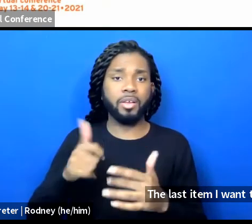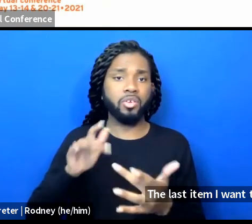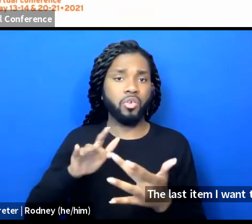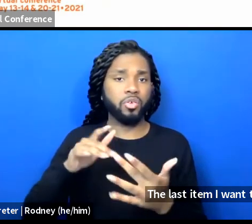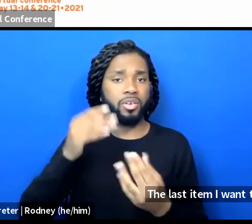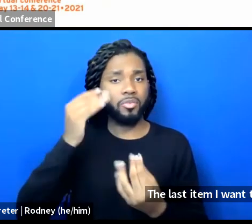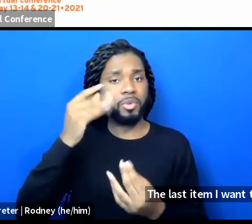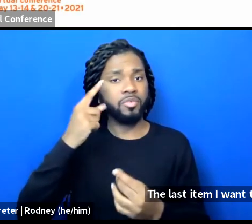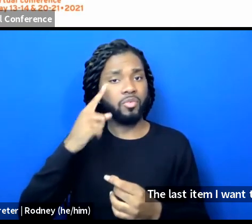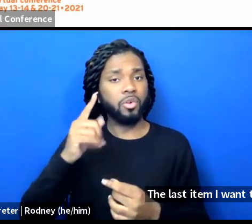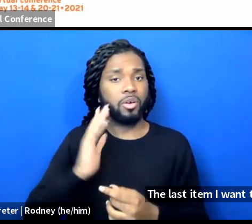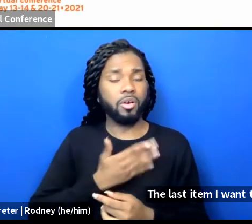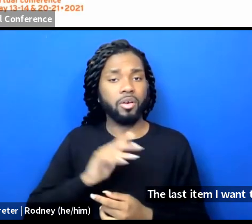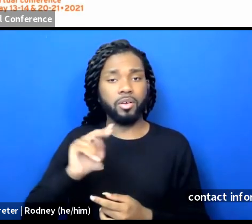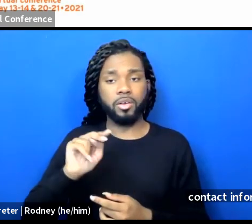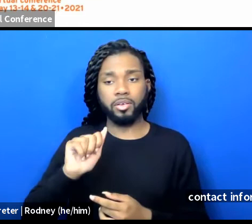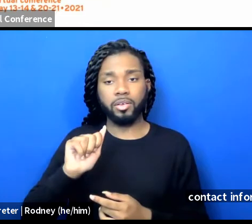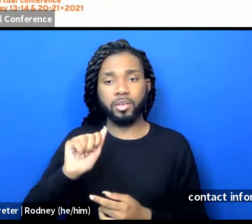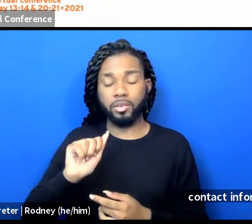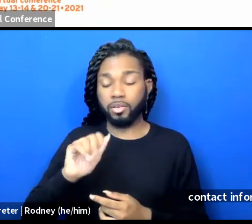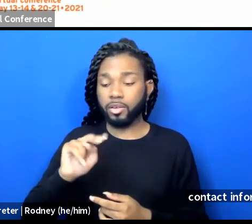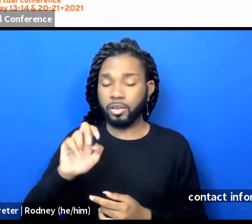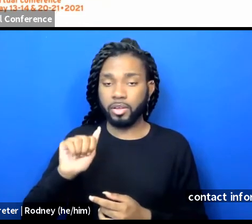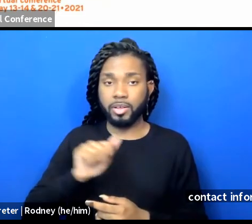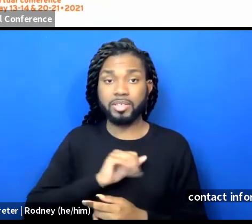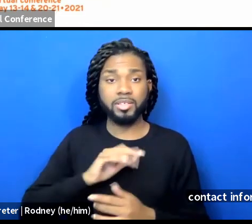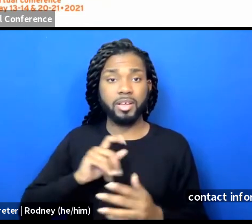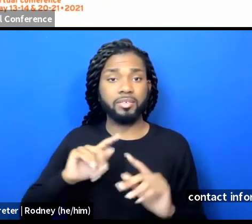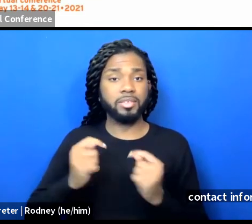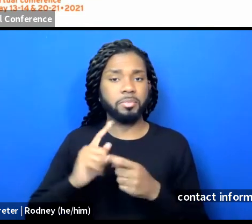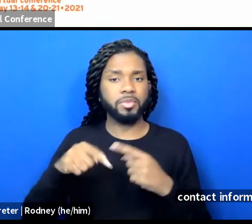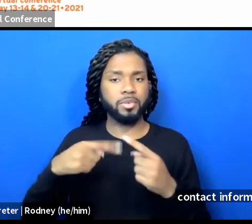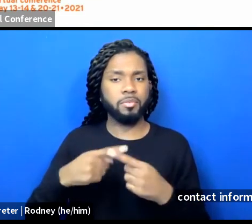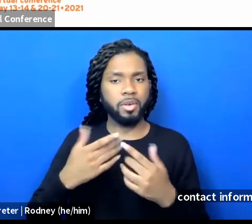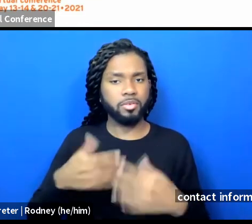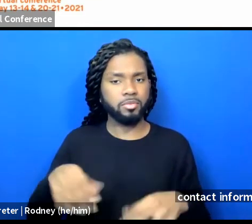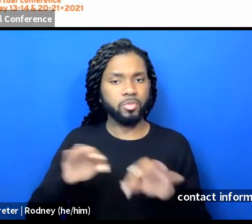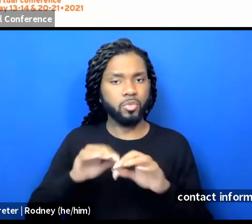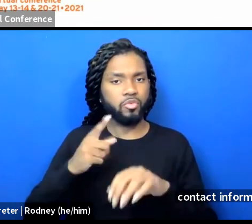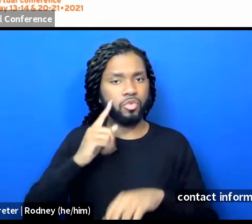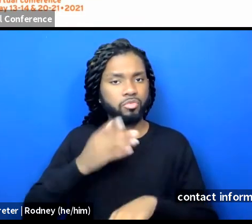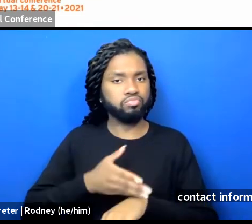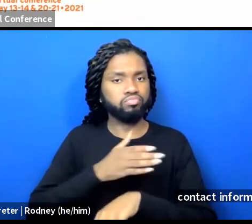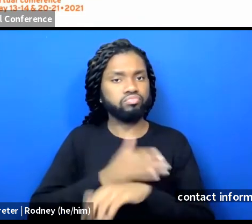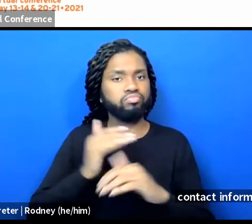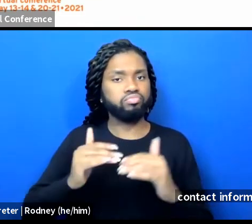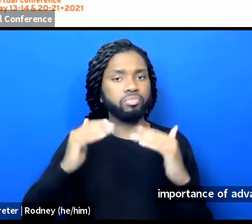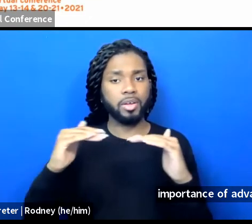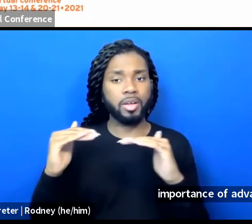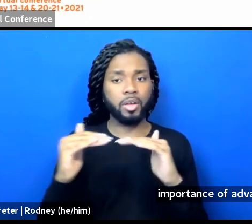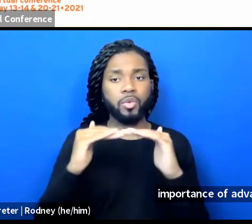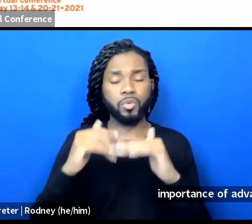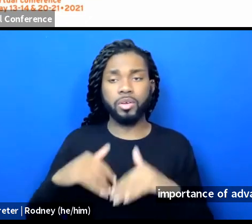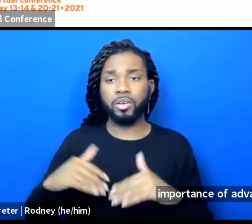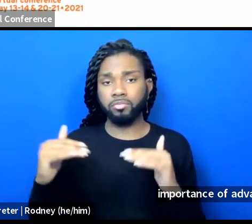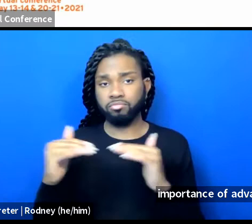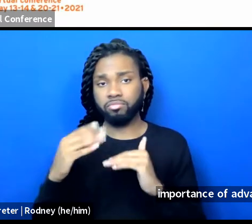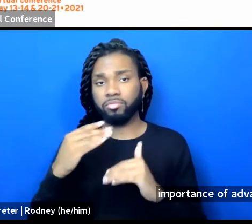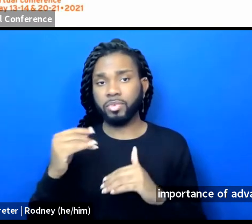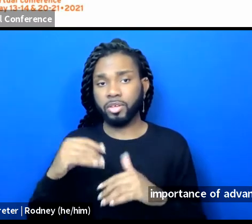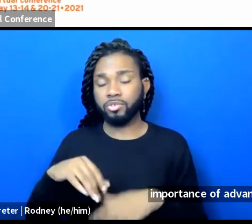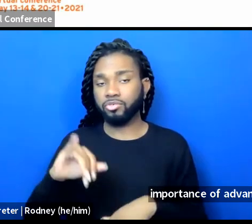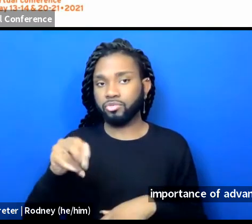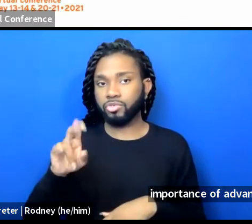NEA staff team is the importance of advancing equity, opportunity, and justice. And this